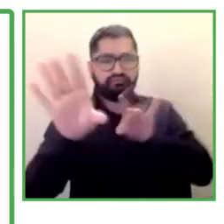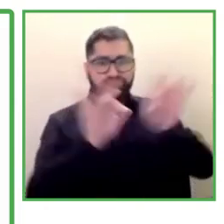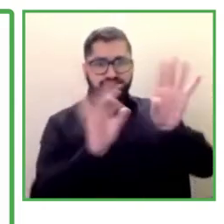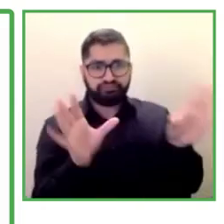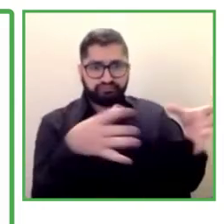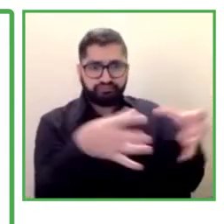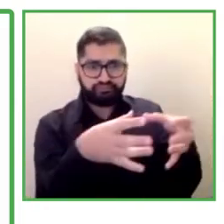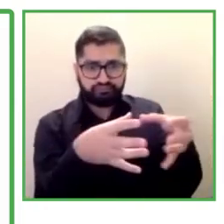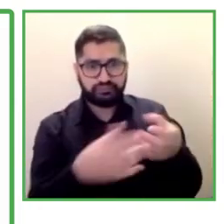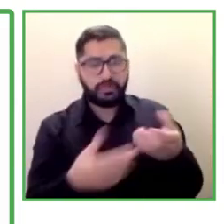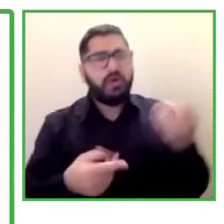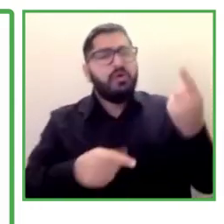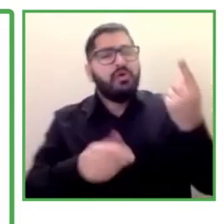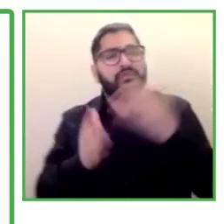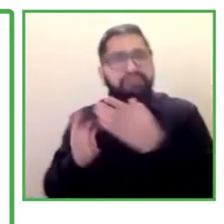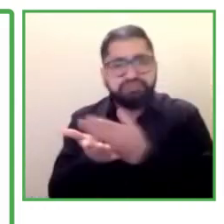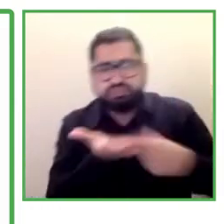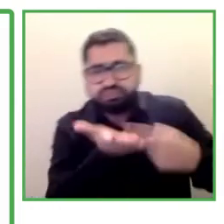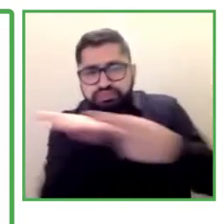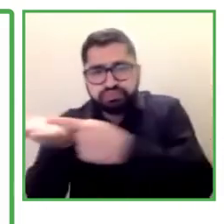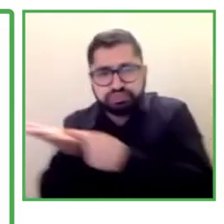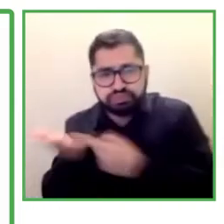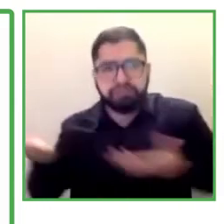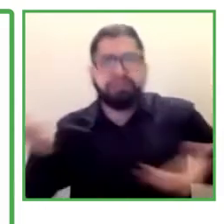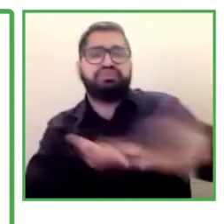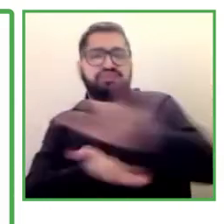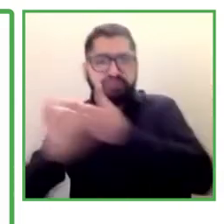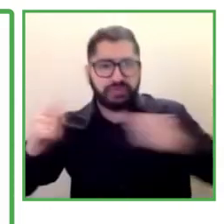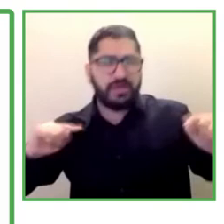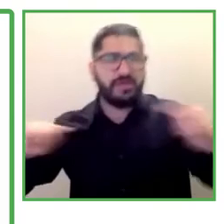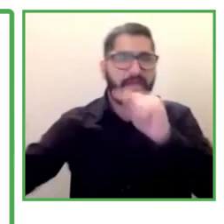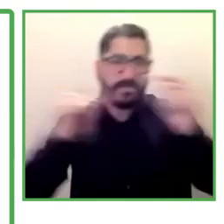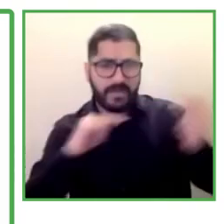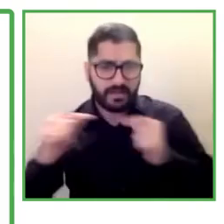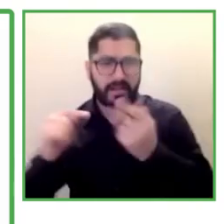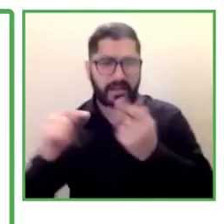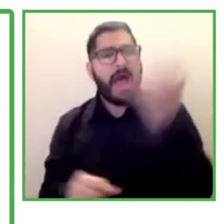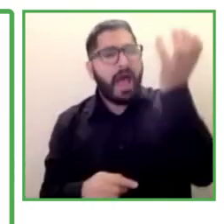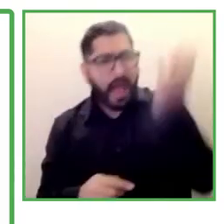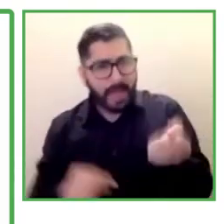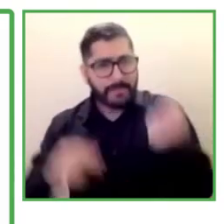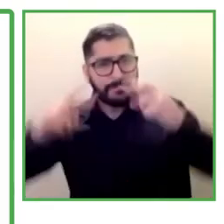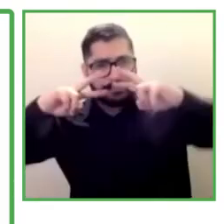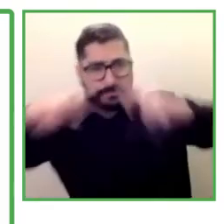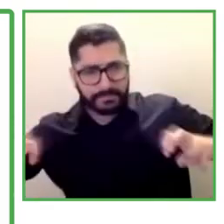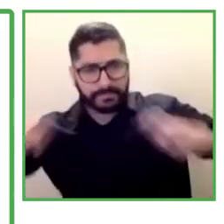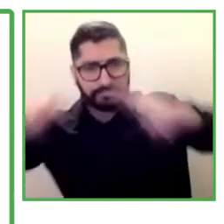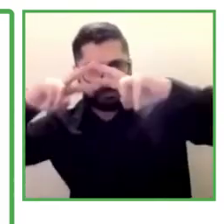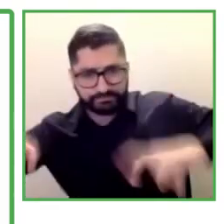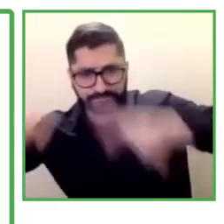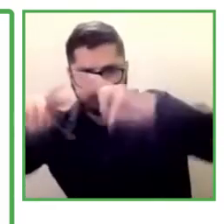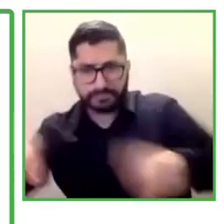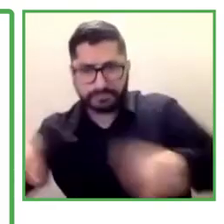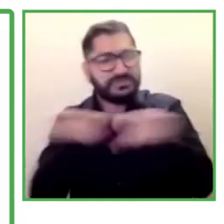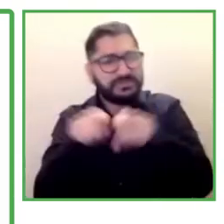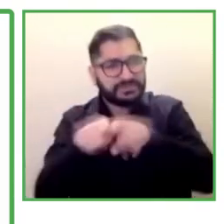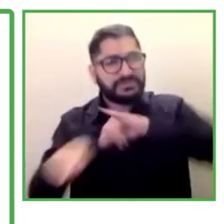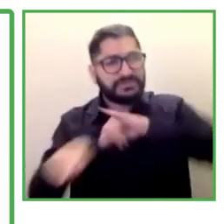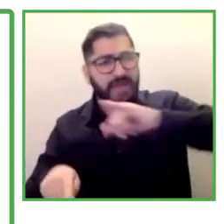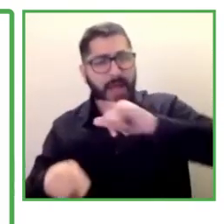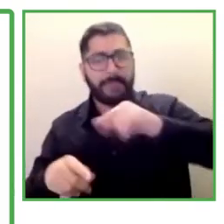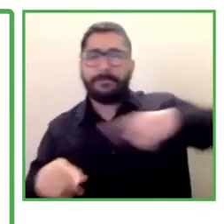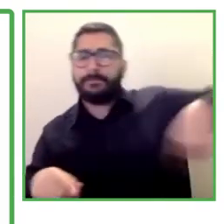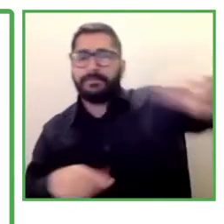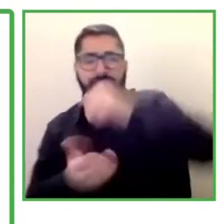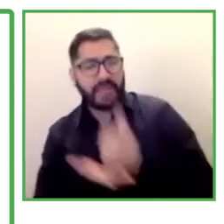These are conversations that have arose in panels such as this one that allow us to have these connections that